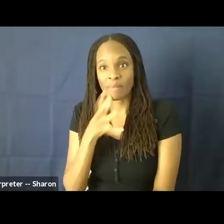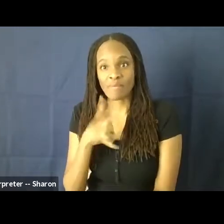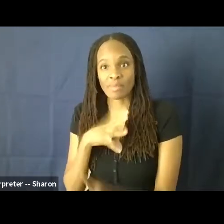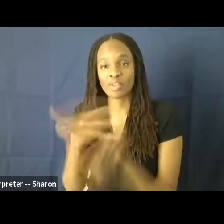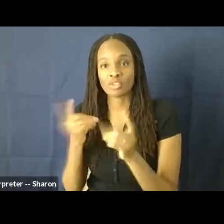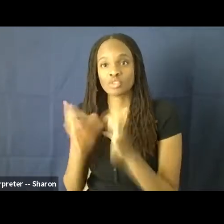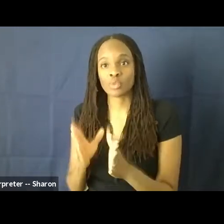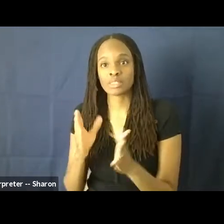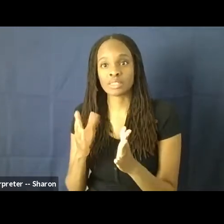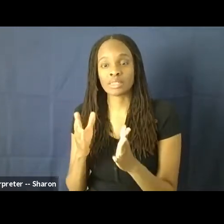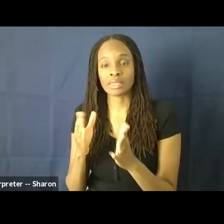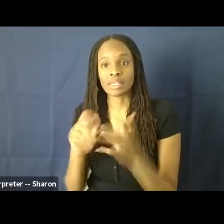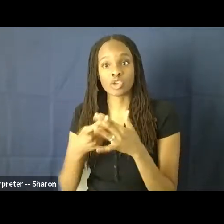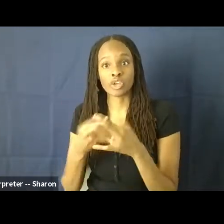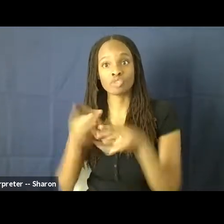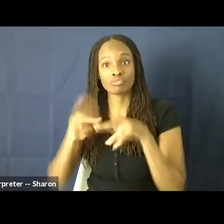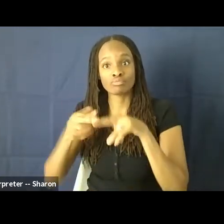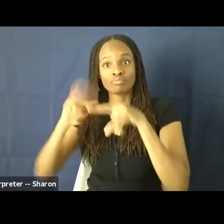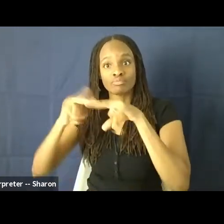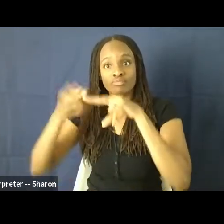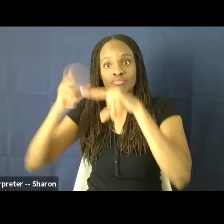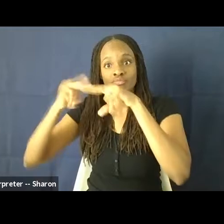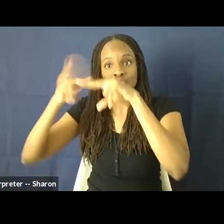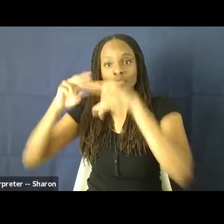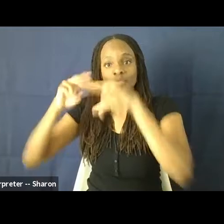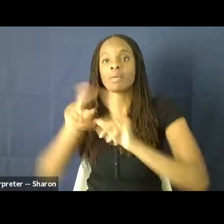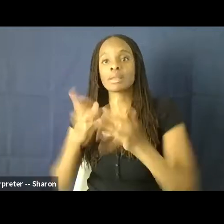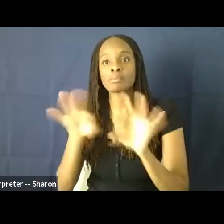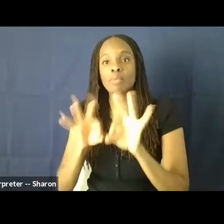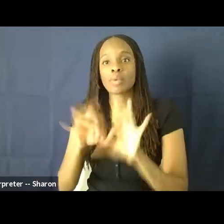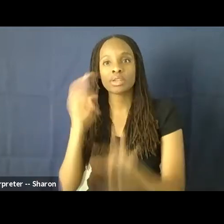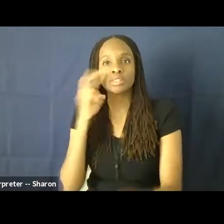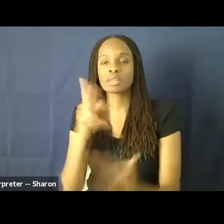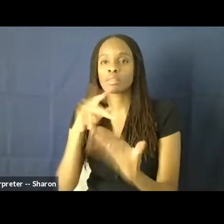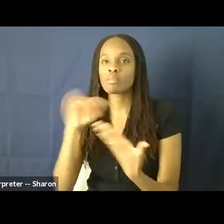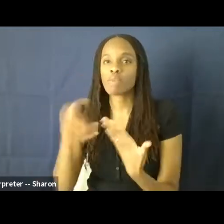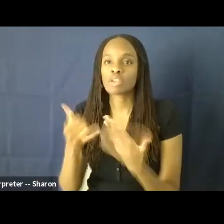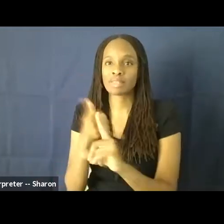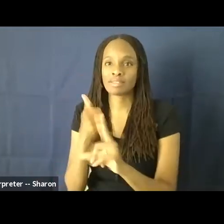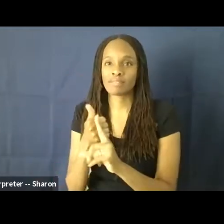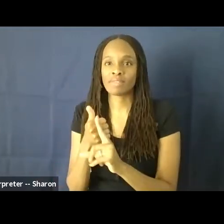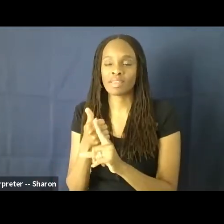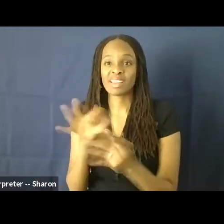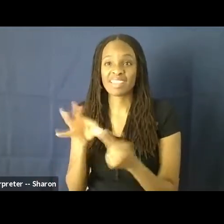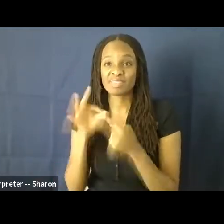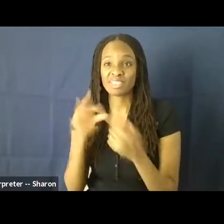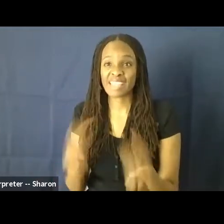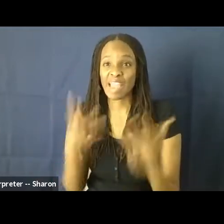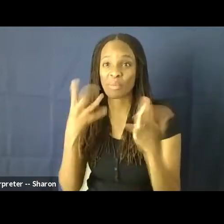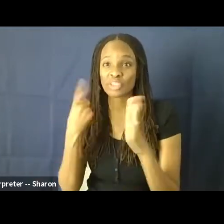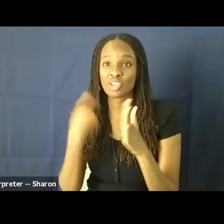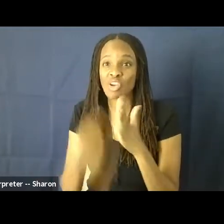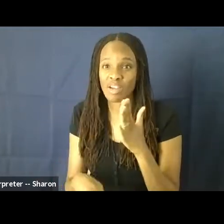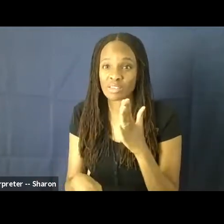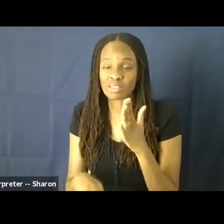projects is increasing. But I think it's also important to look at the projects themselves and especially how much they cost. So